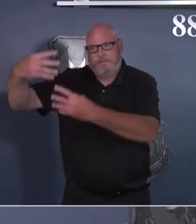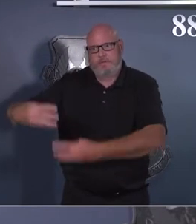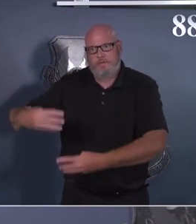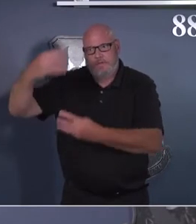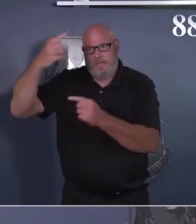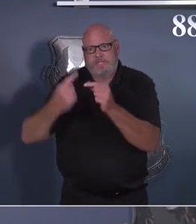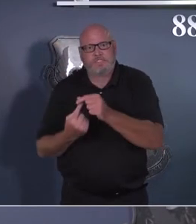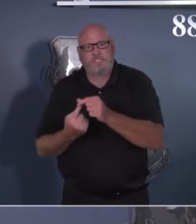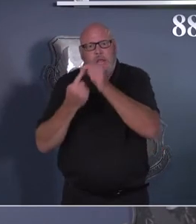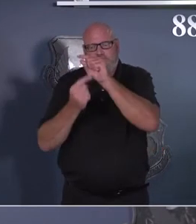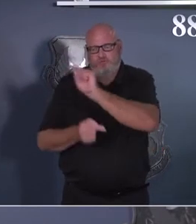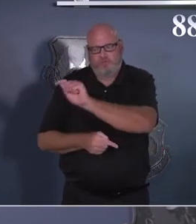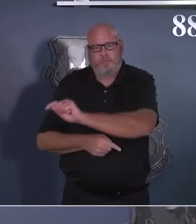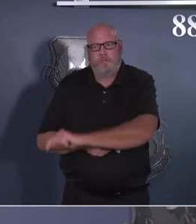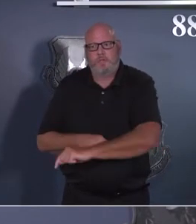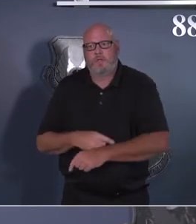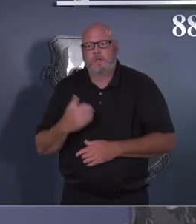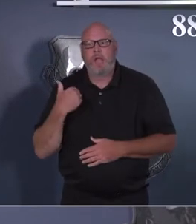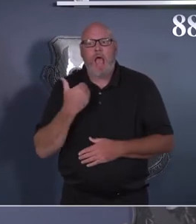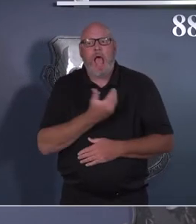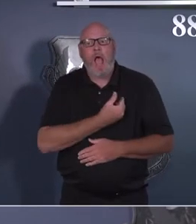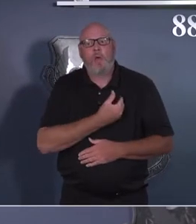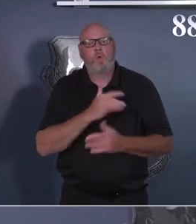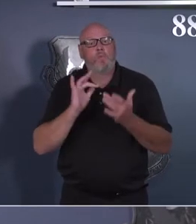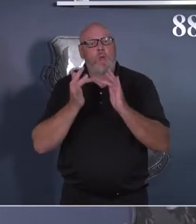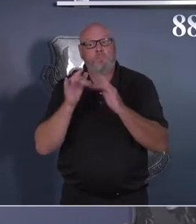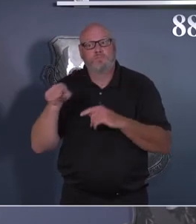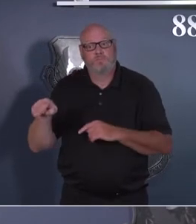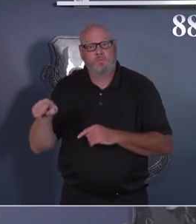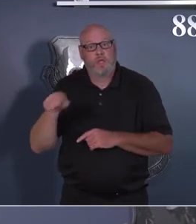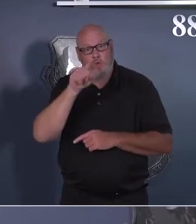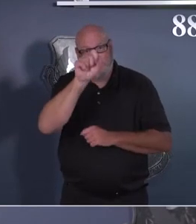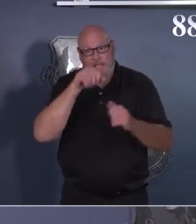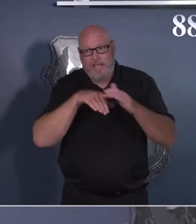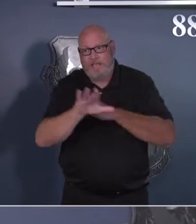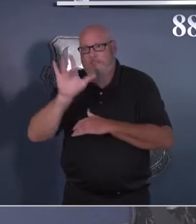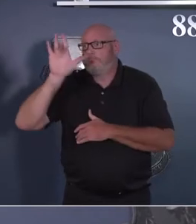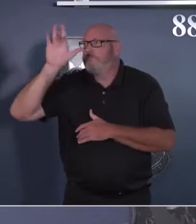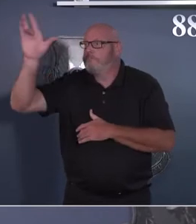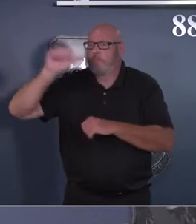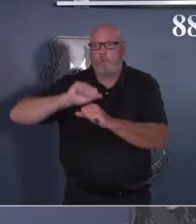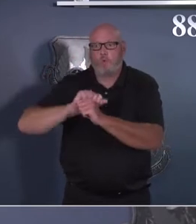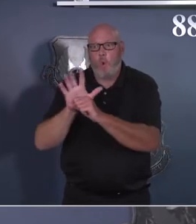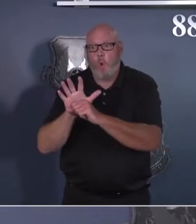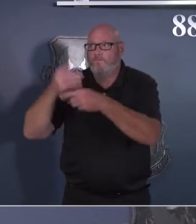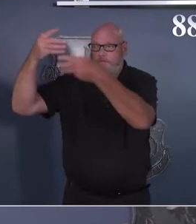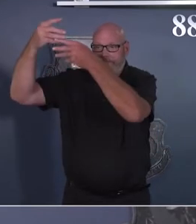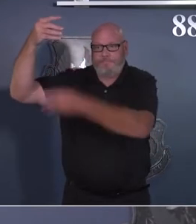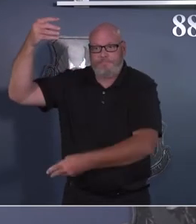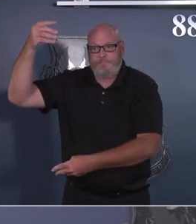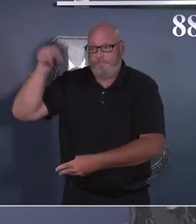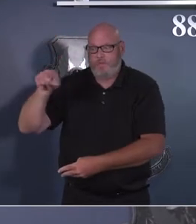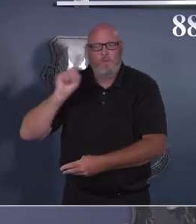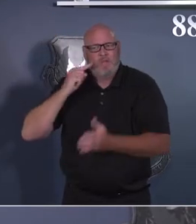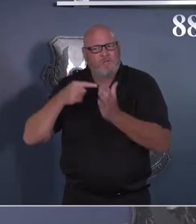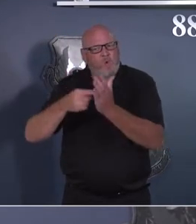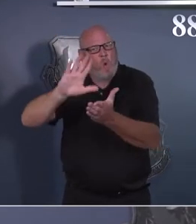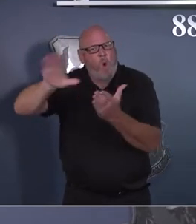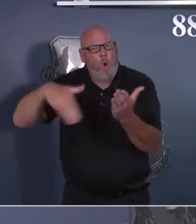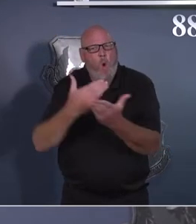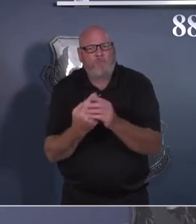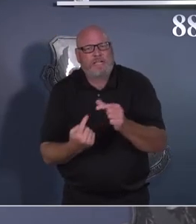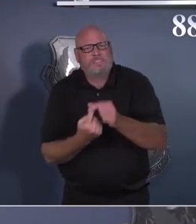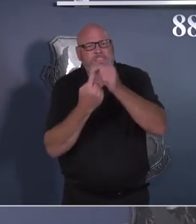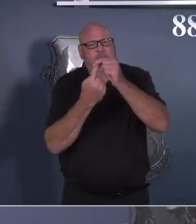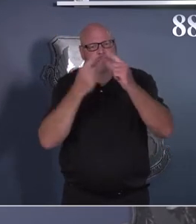box, and it will take you to our COVID page that has all of our latest and greatest information. And so we're going to